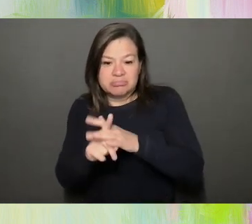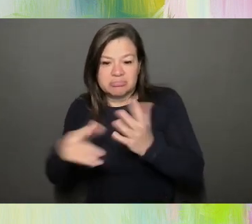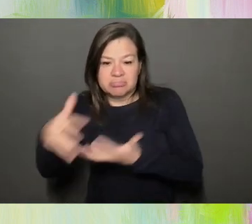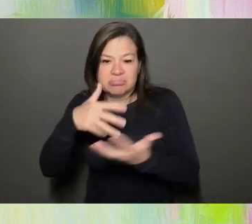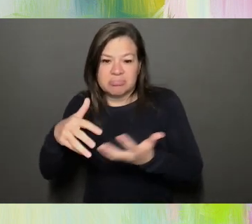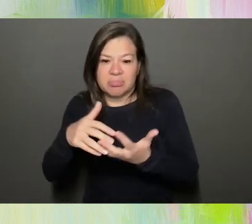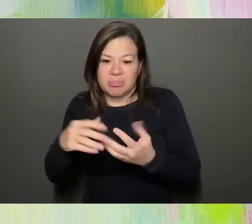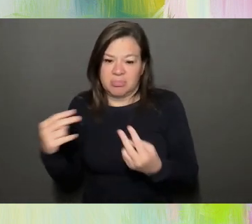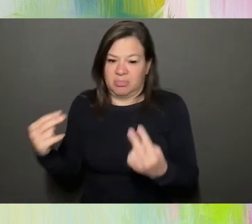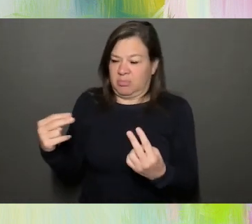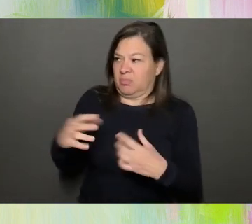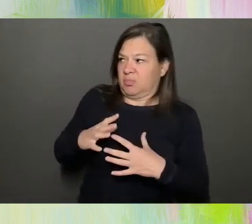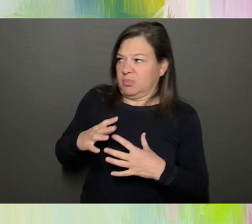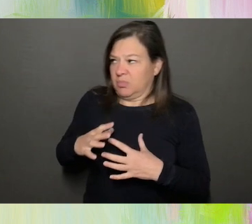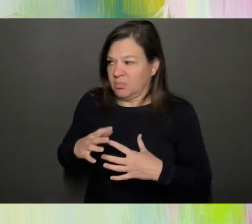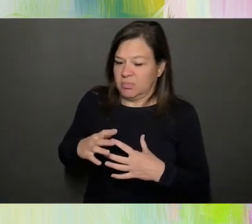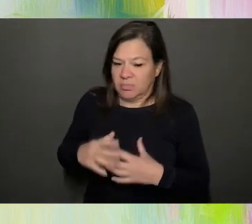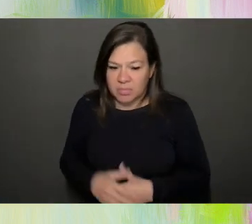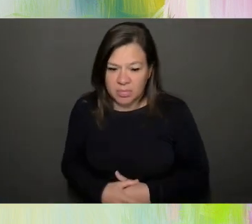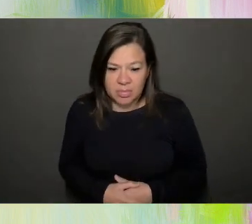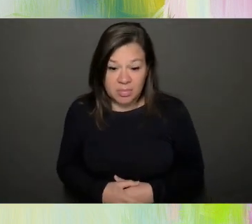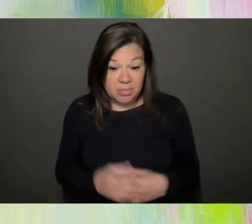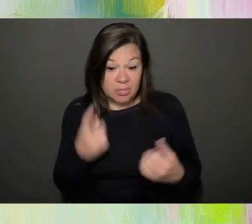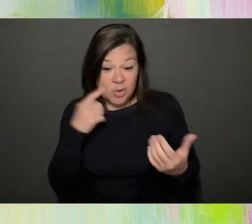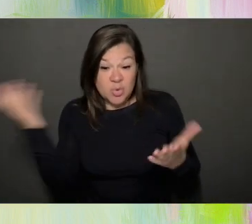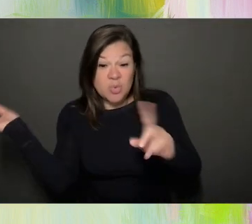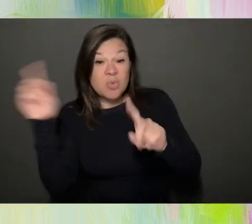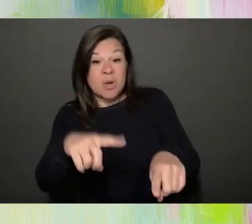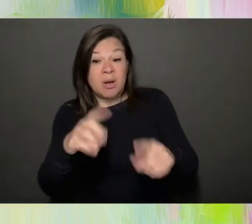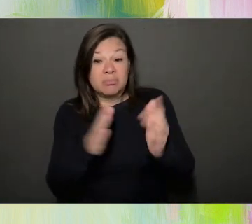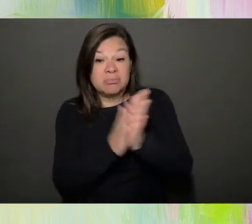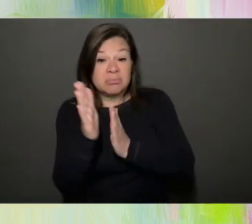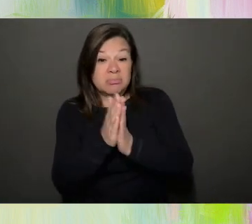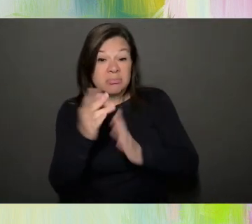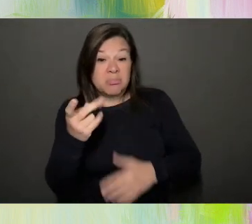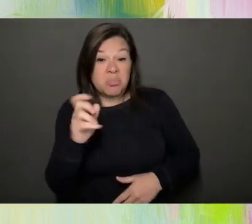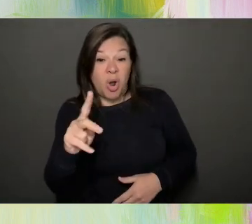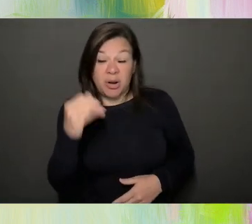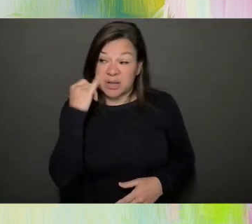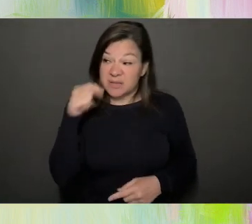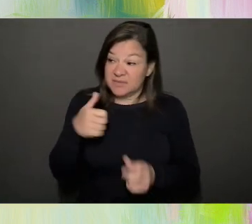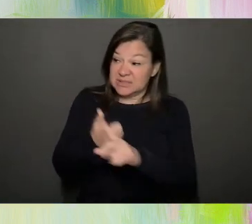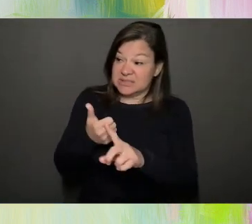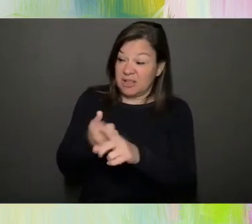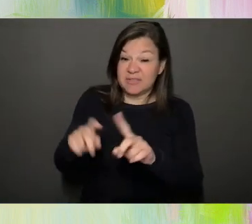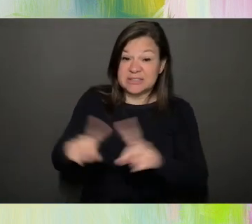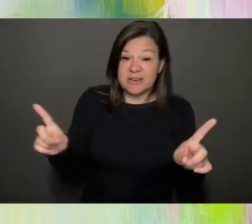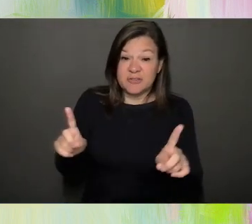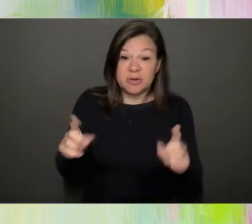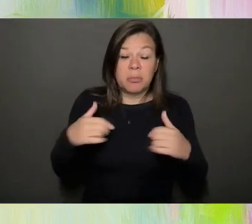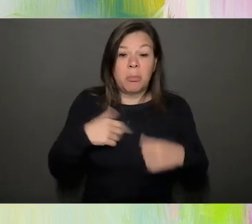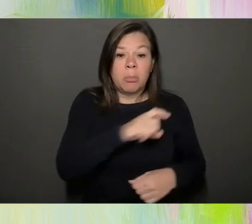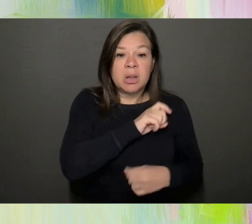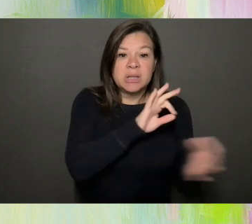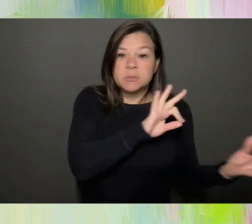Then same park say, just come to the park. And if you are different, they put their eyes on you.